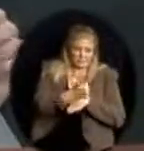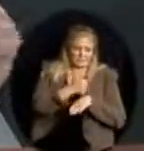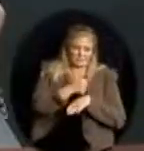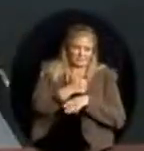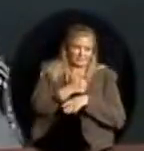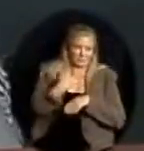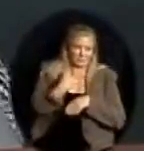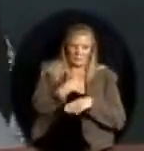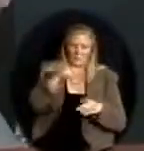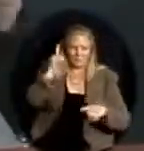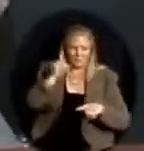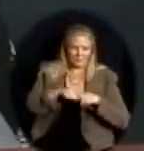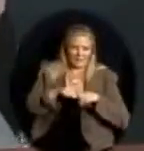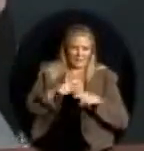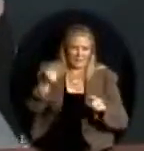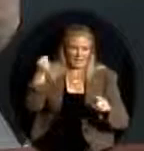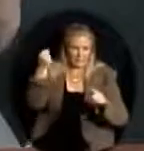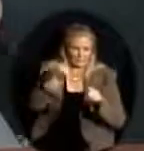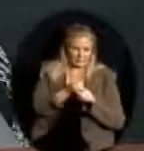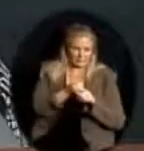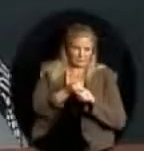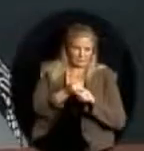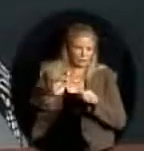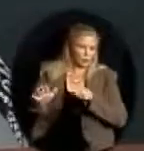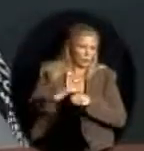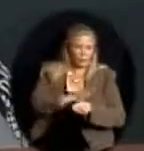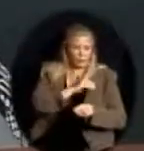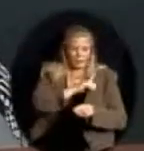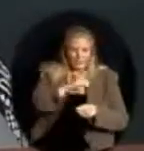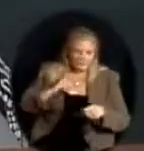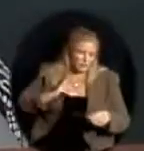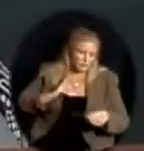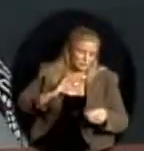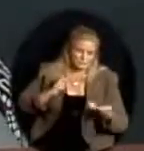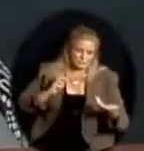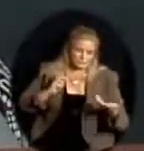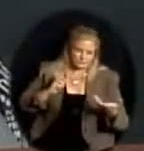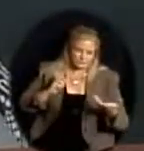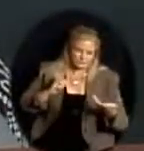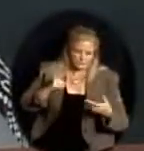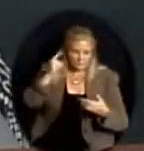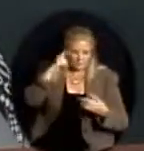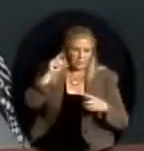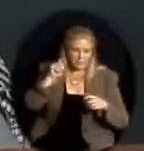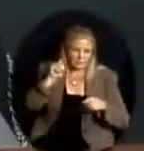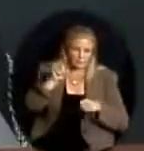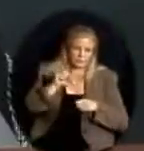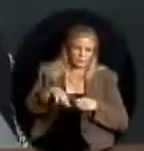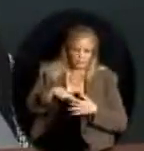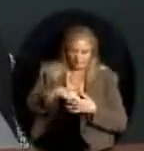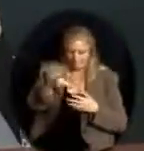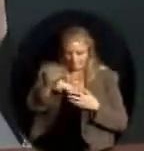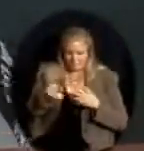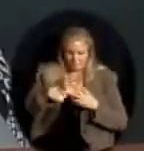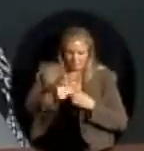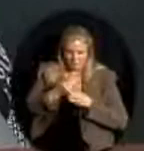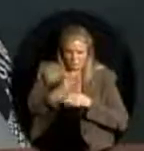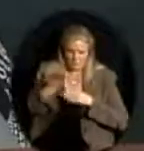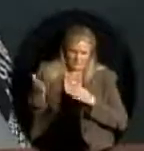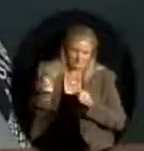I don't think, right away. But if we could pick some of those key things that really make the least sense to common sense